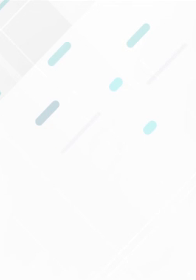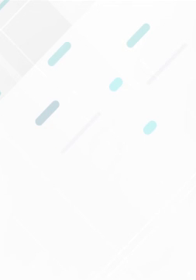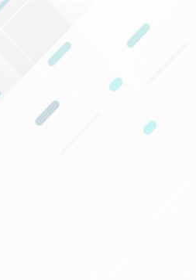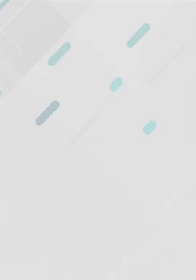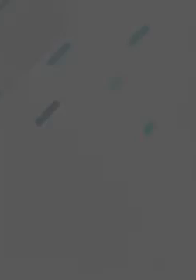Meerkat Syllabus. You